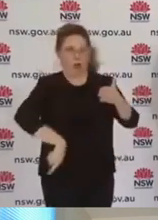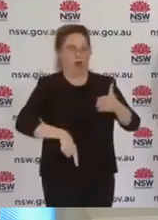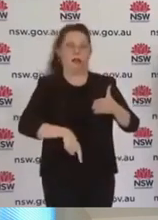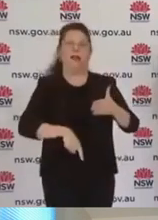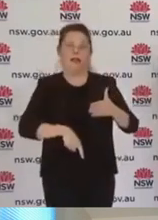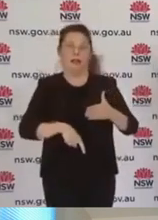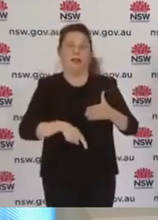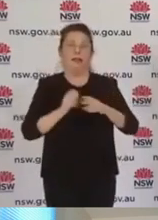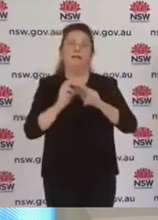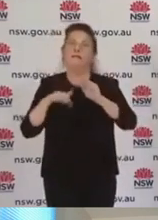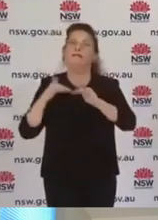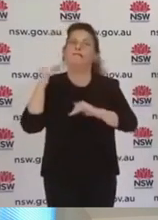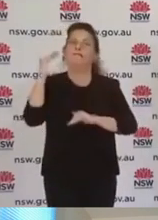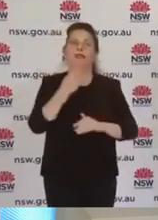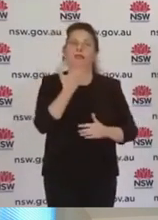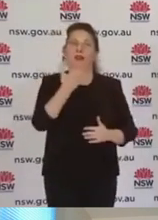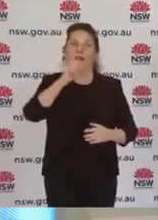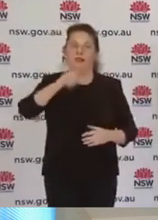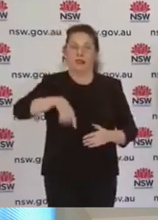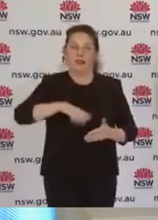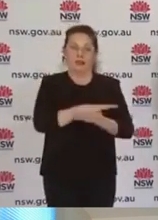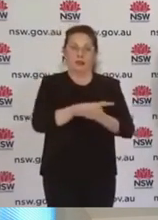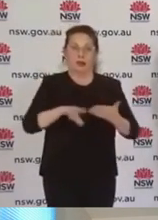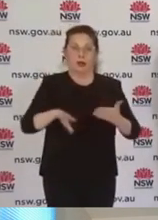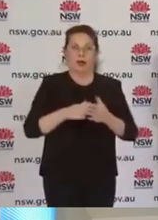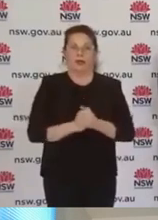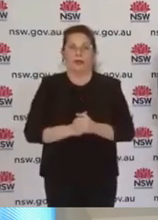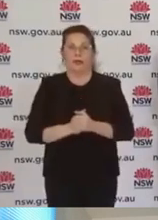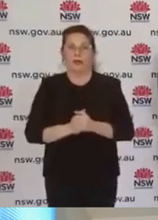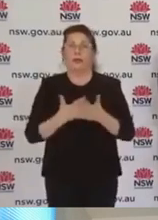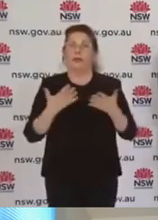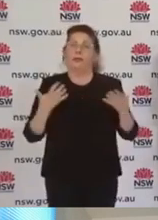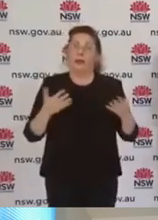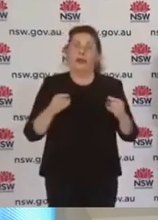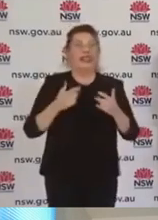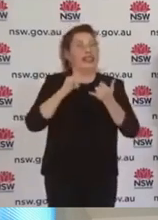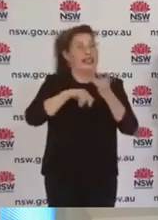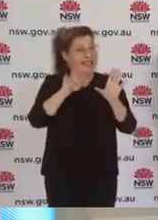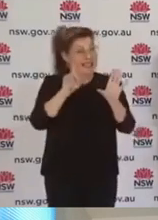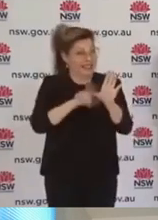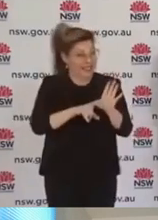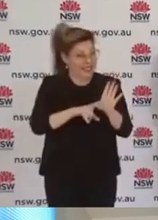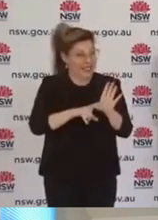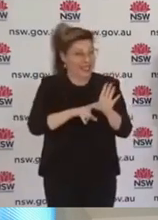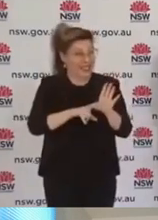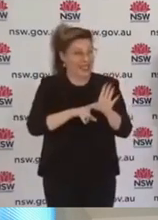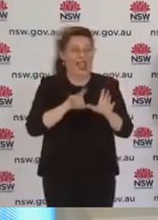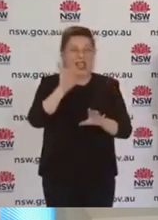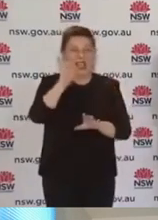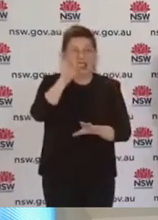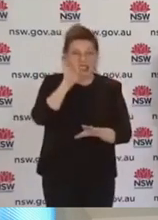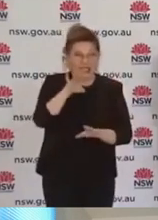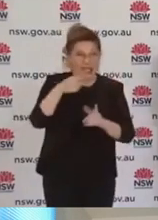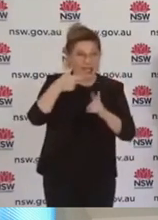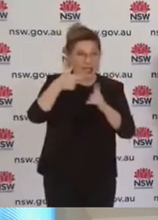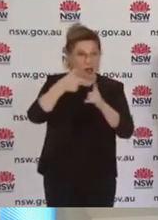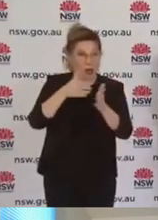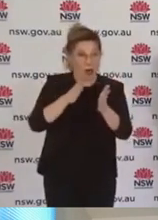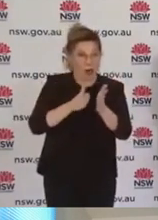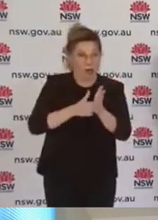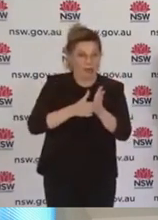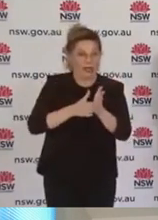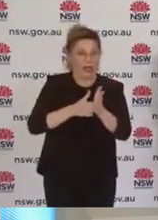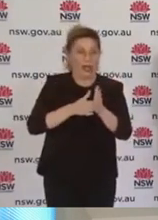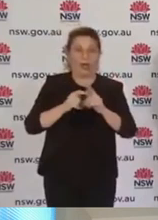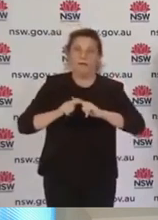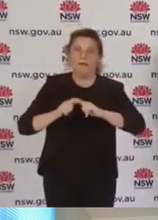areas of concern, the 10-kilometre rule will come down to five kilometres. So you can obviously do activity within your local government area, but instead of